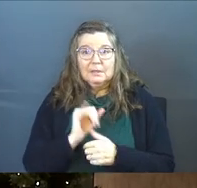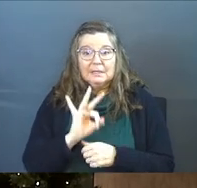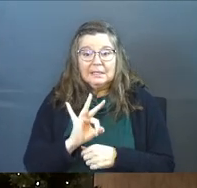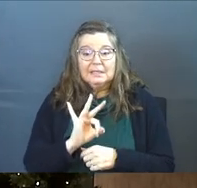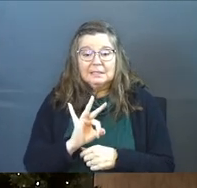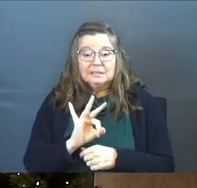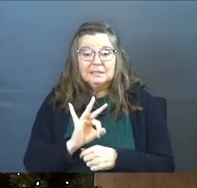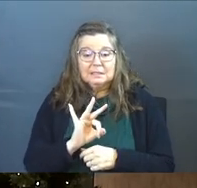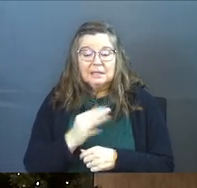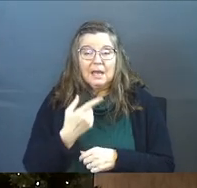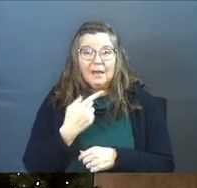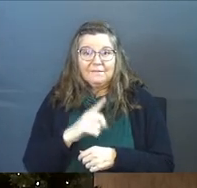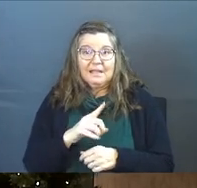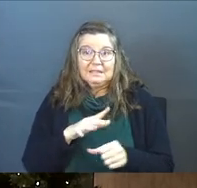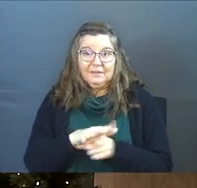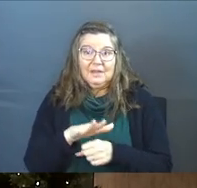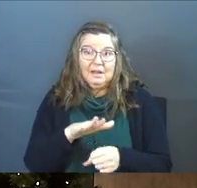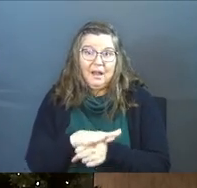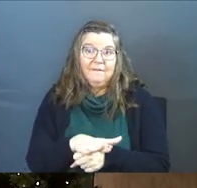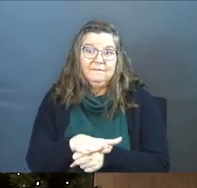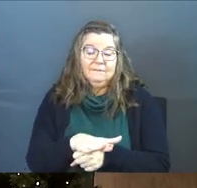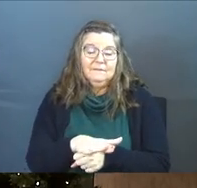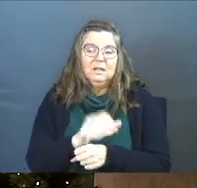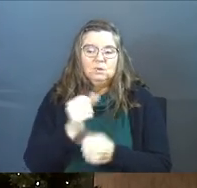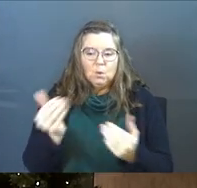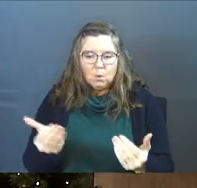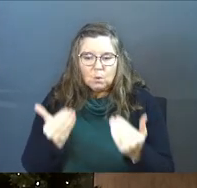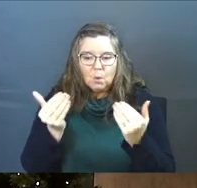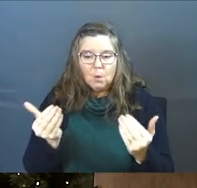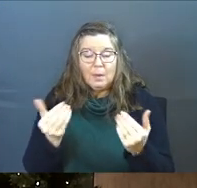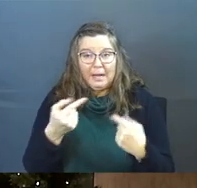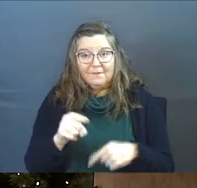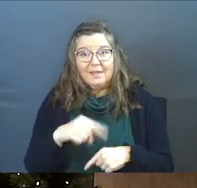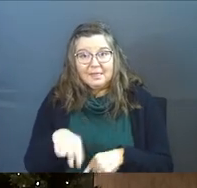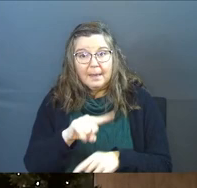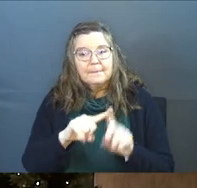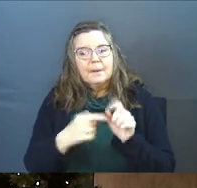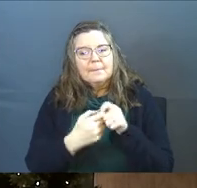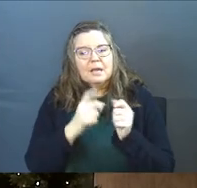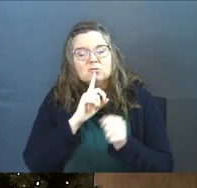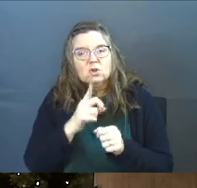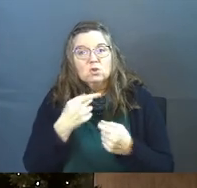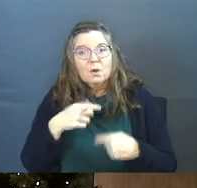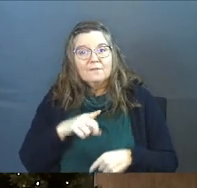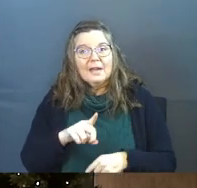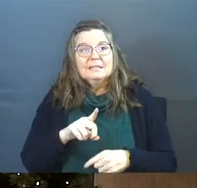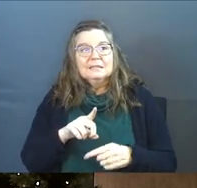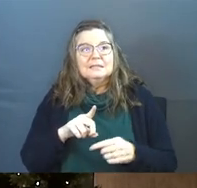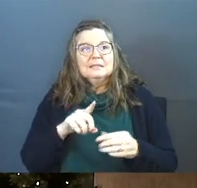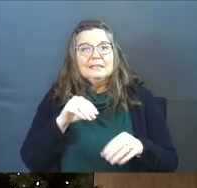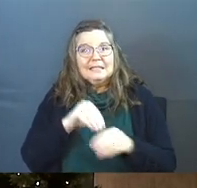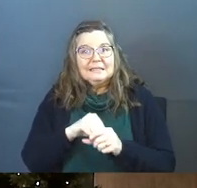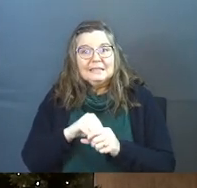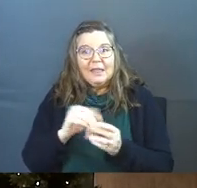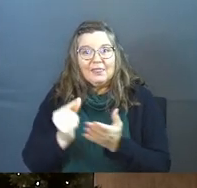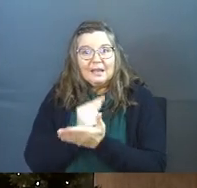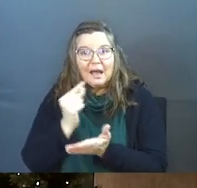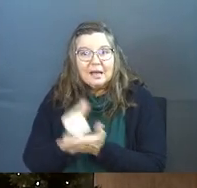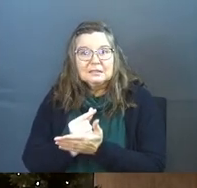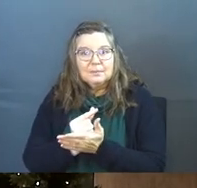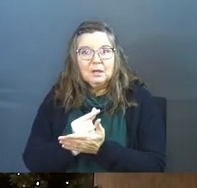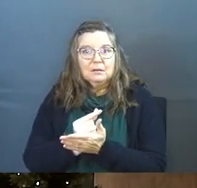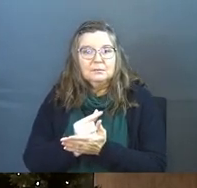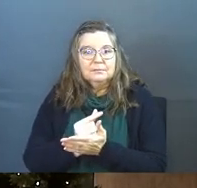It's offensive enough. So go ahead and offend them. But make sure your offense is in the gospel.